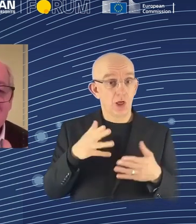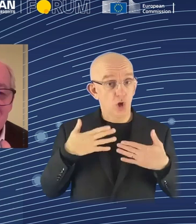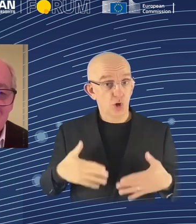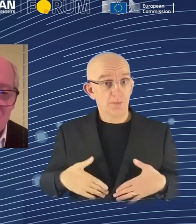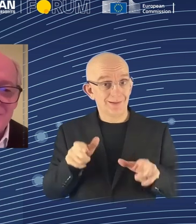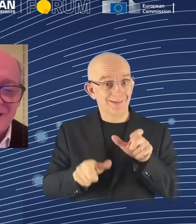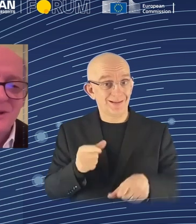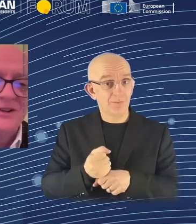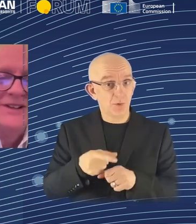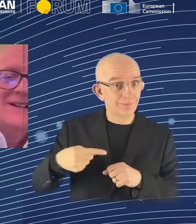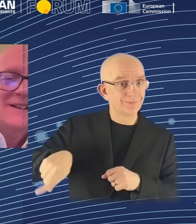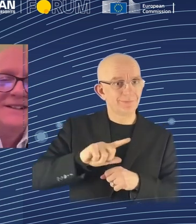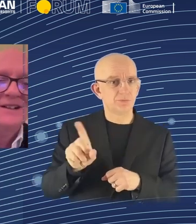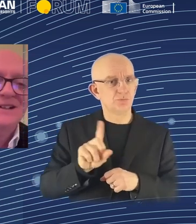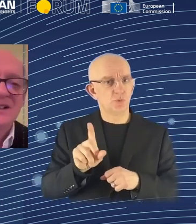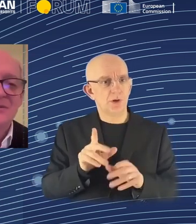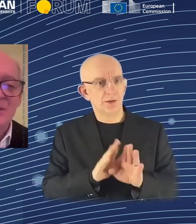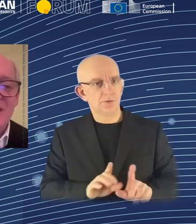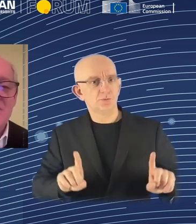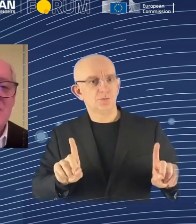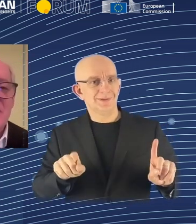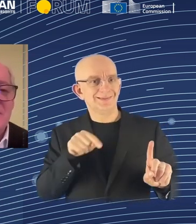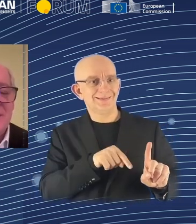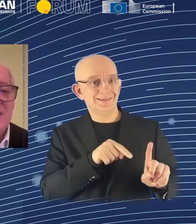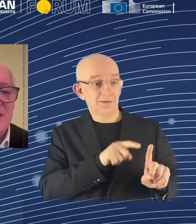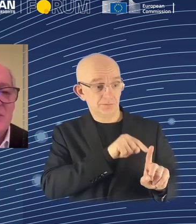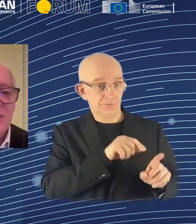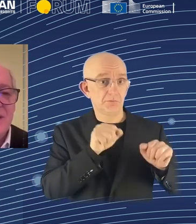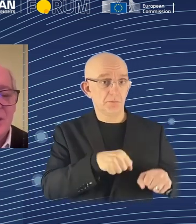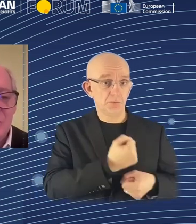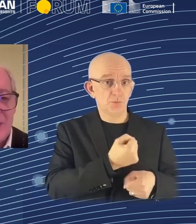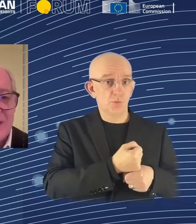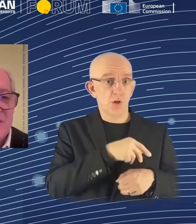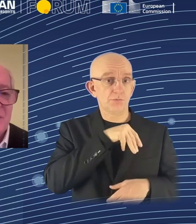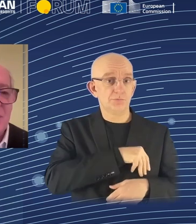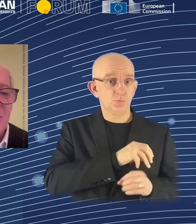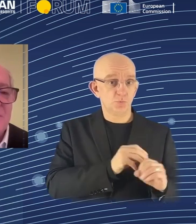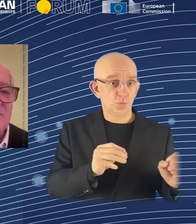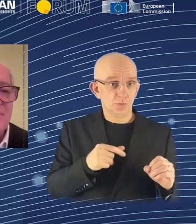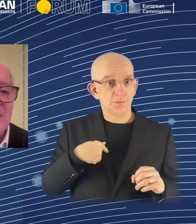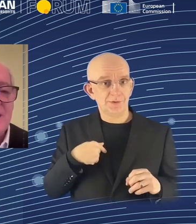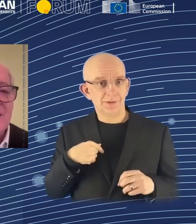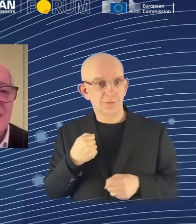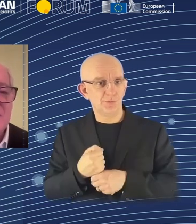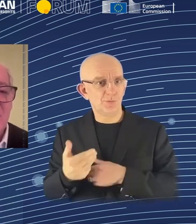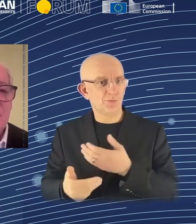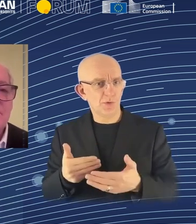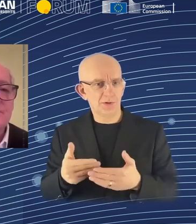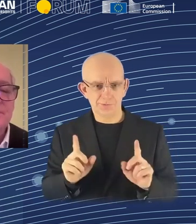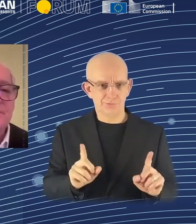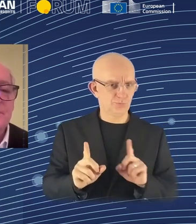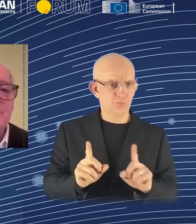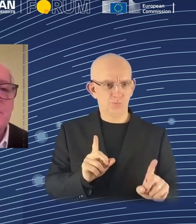doesn't really work if you're interested in ensuring that human beings are employed. Next slide.